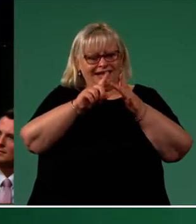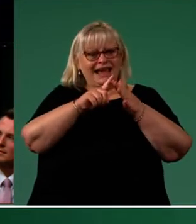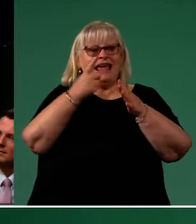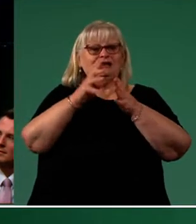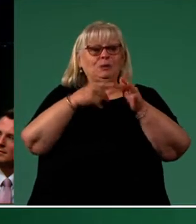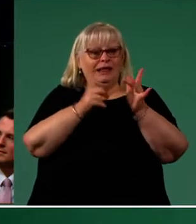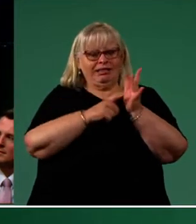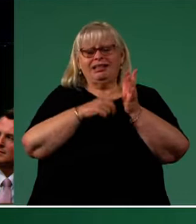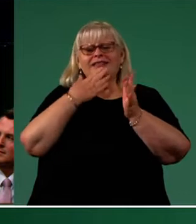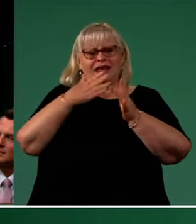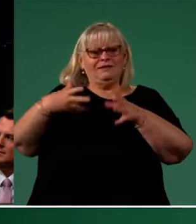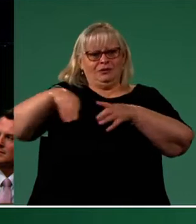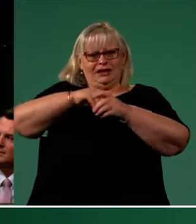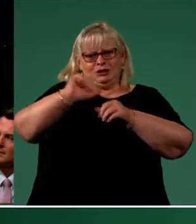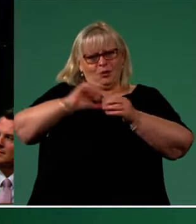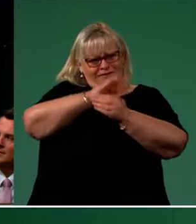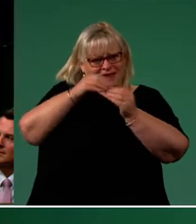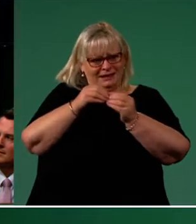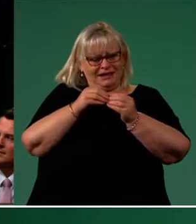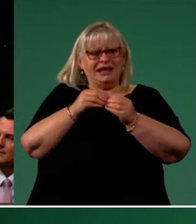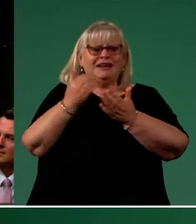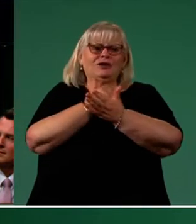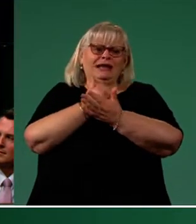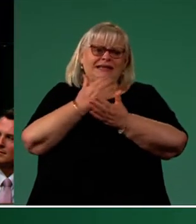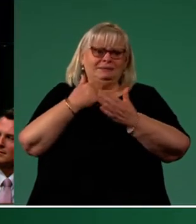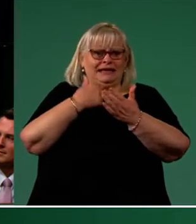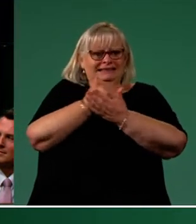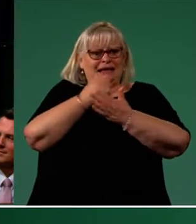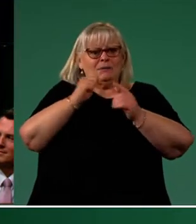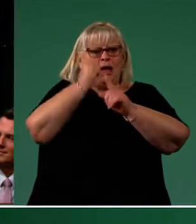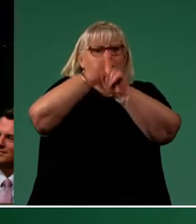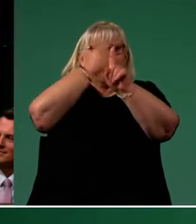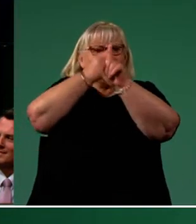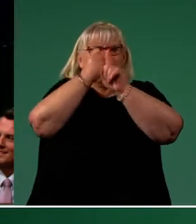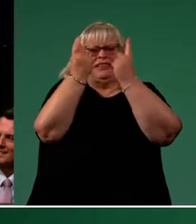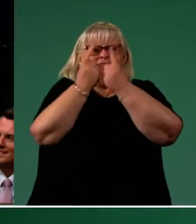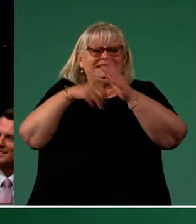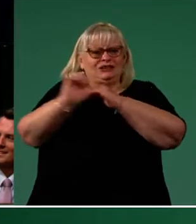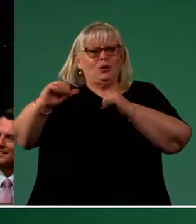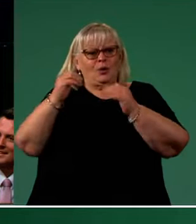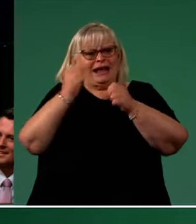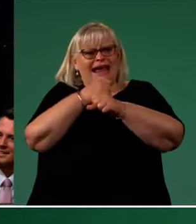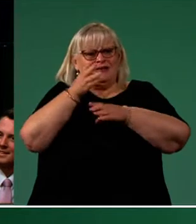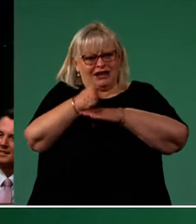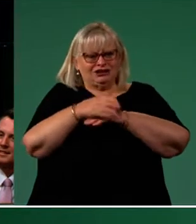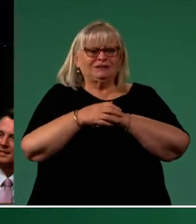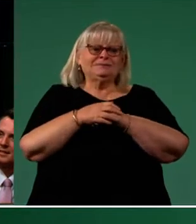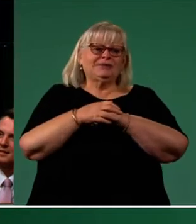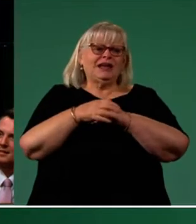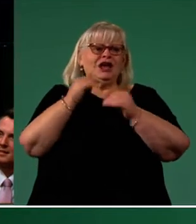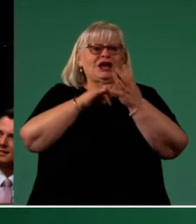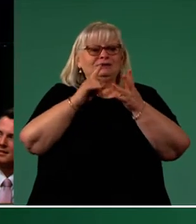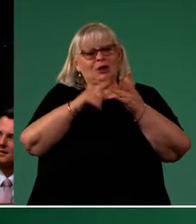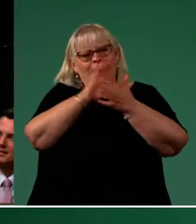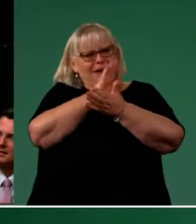for welcoming me into your home and for letting me store A-frames in your garage. Joe, after a few rough years for us both, I'm so happy